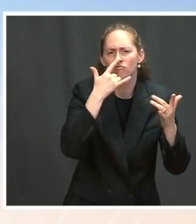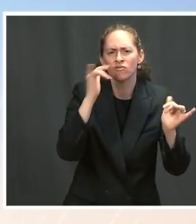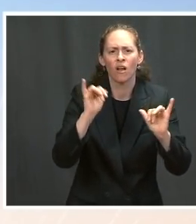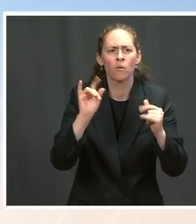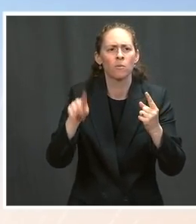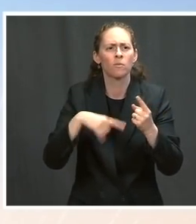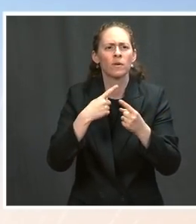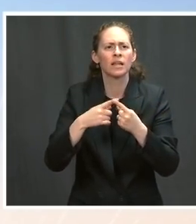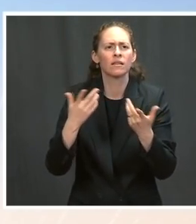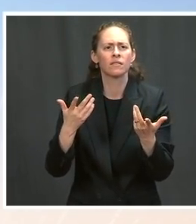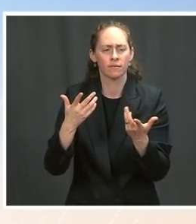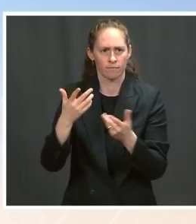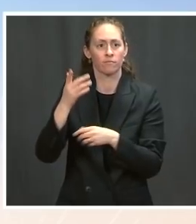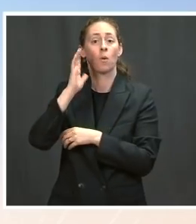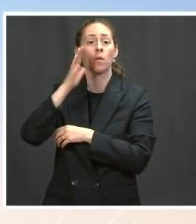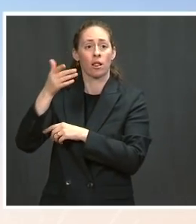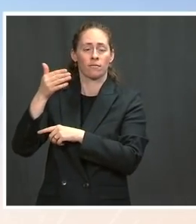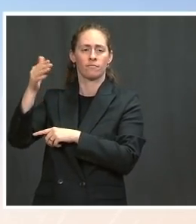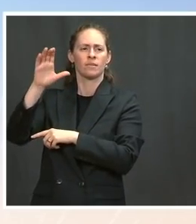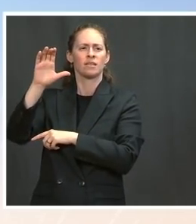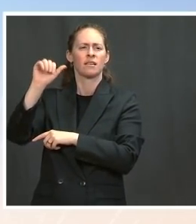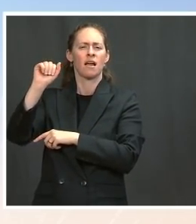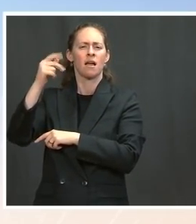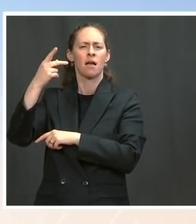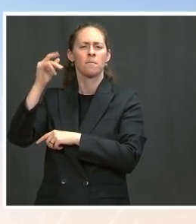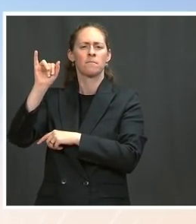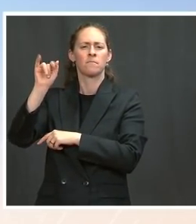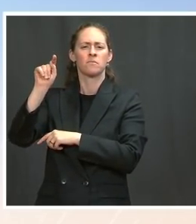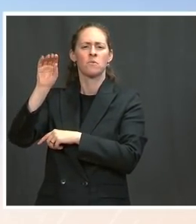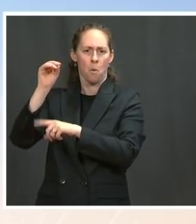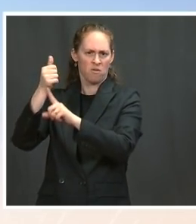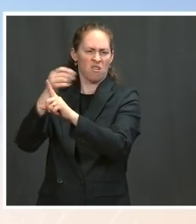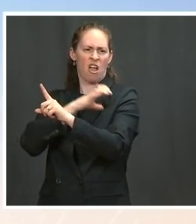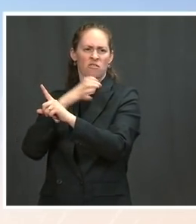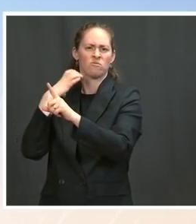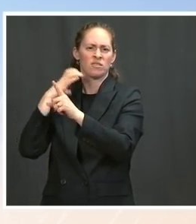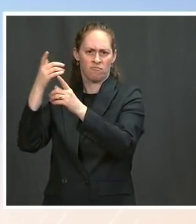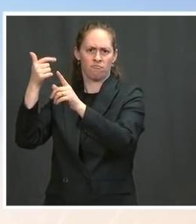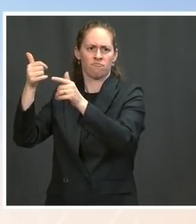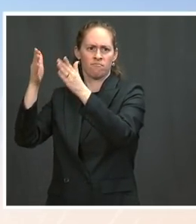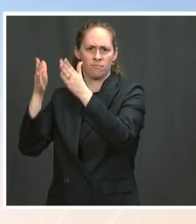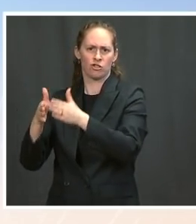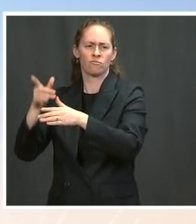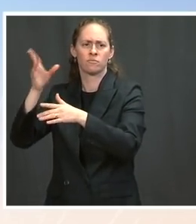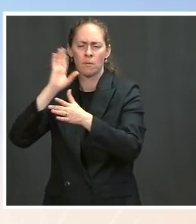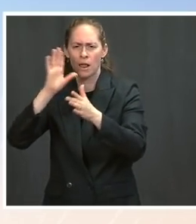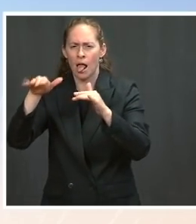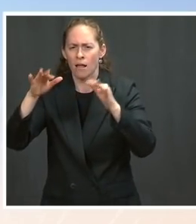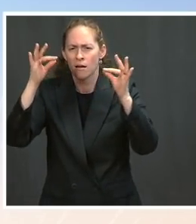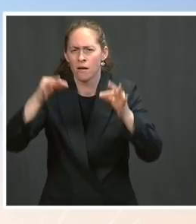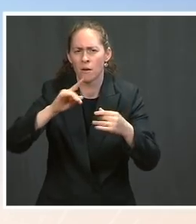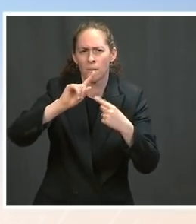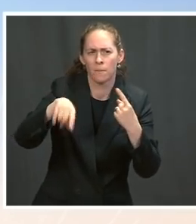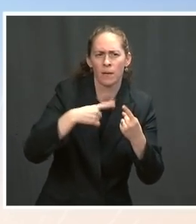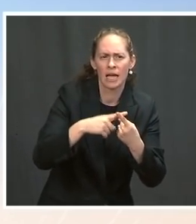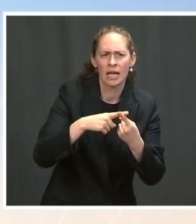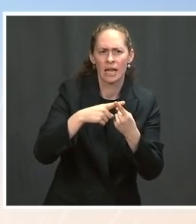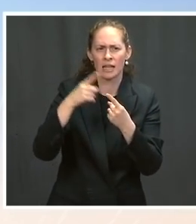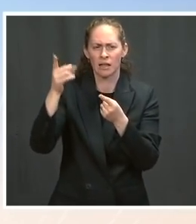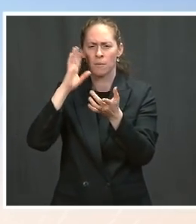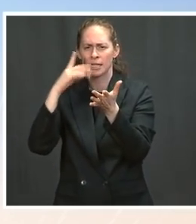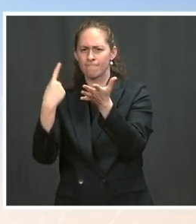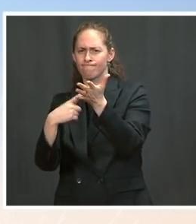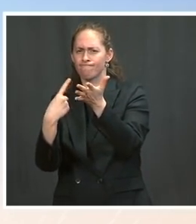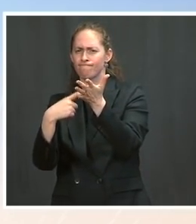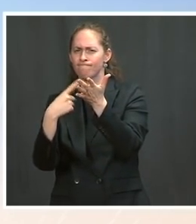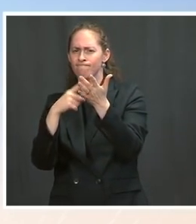choosing on identifying a time and day that will work. Hopefully, we'll have more on that later today. We will see. And as soon